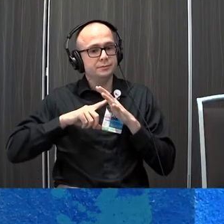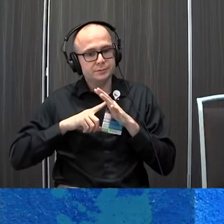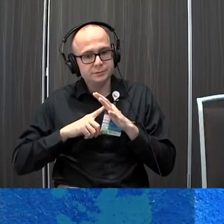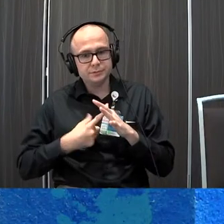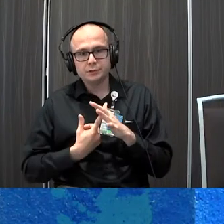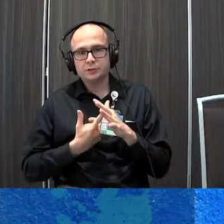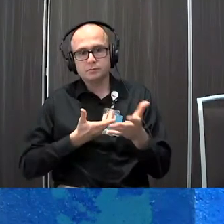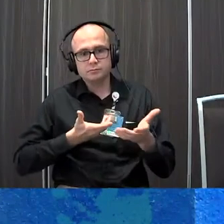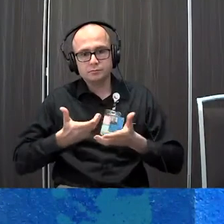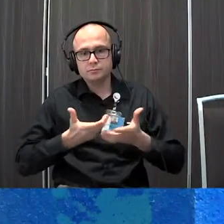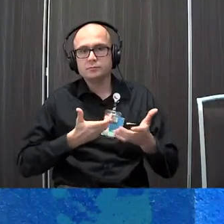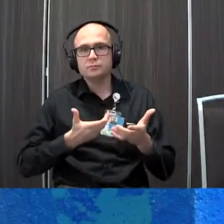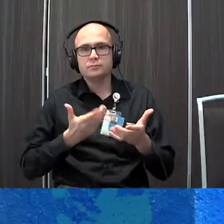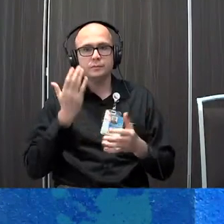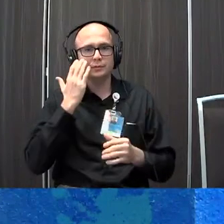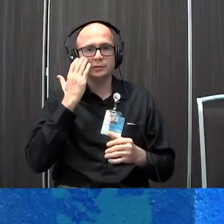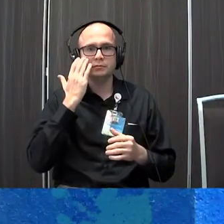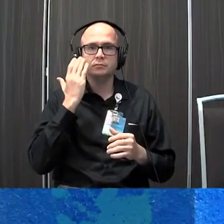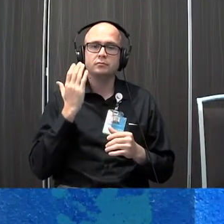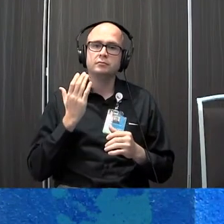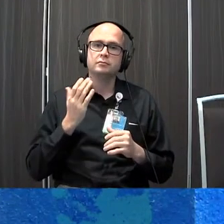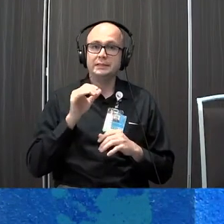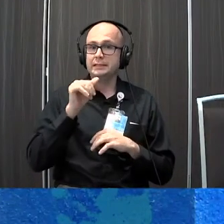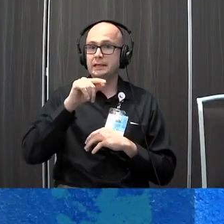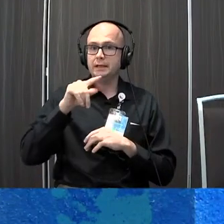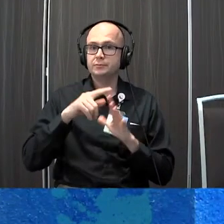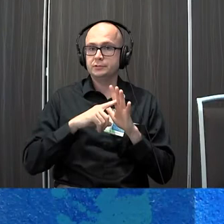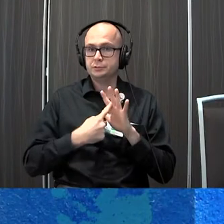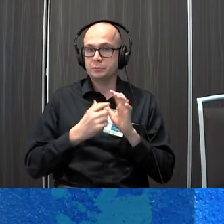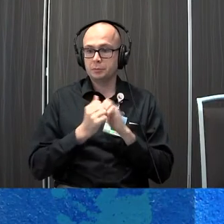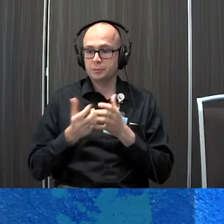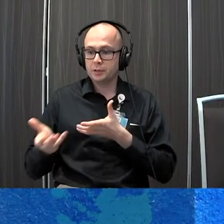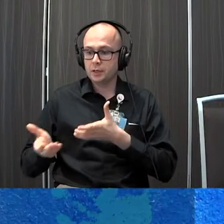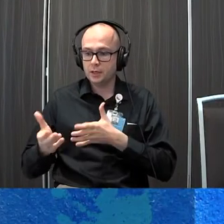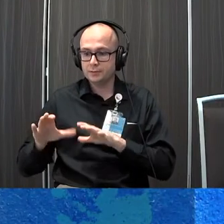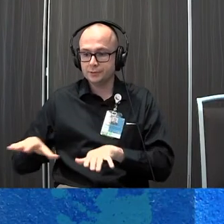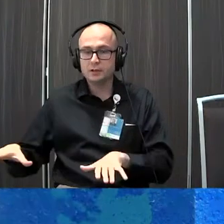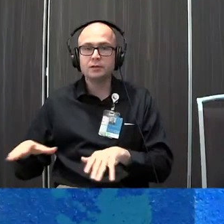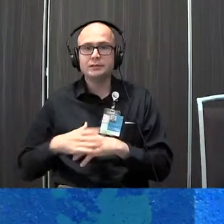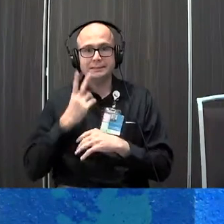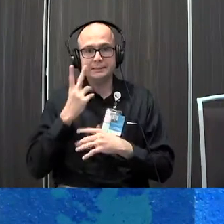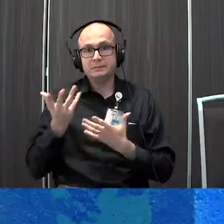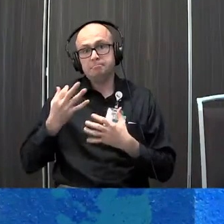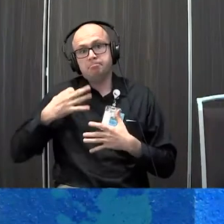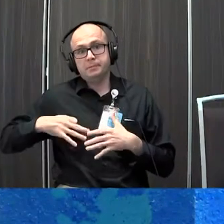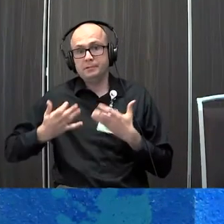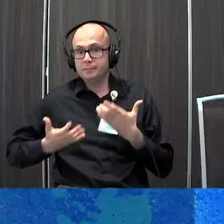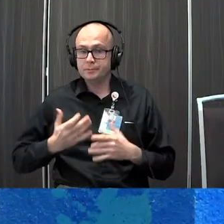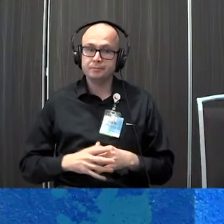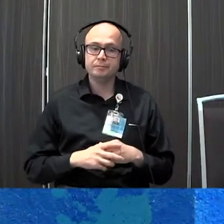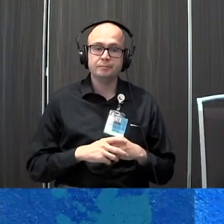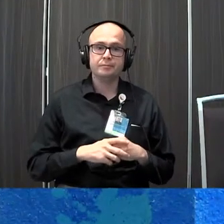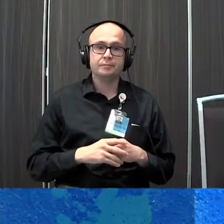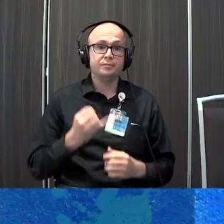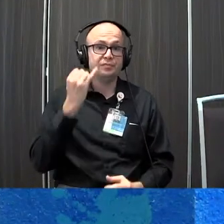introduce some of these apps with their child to see if it's something that they might benefit from and